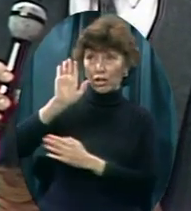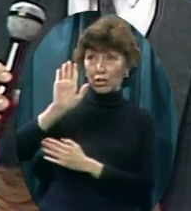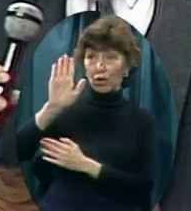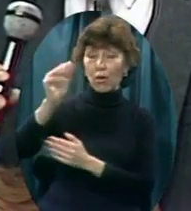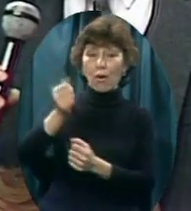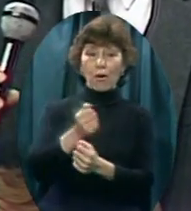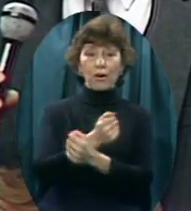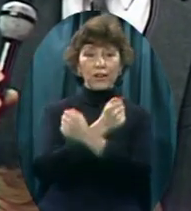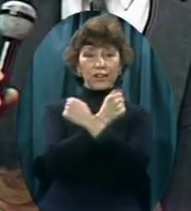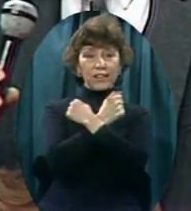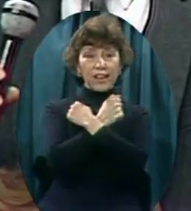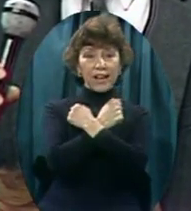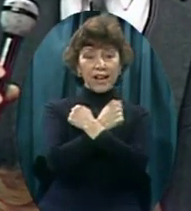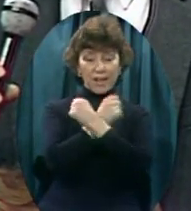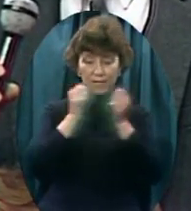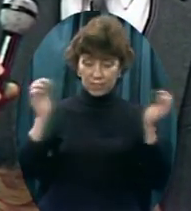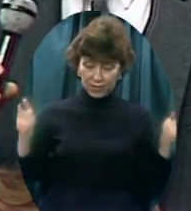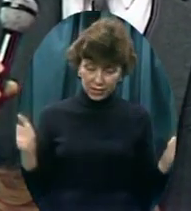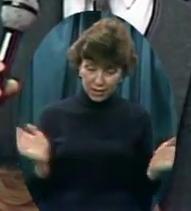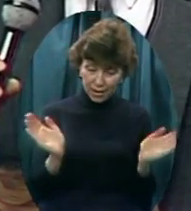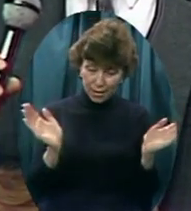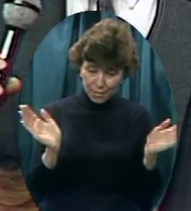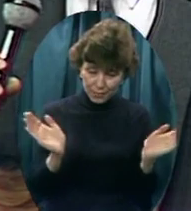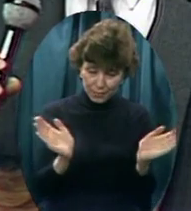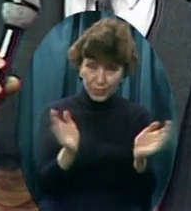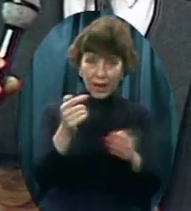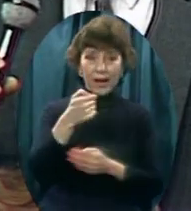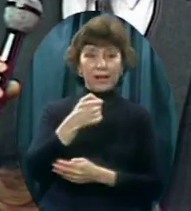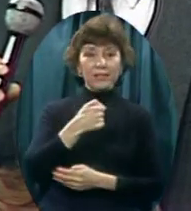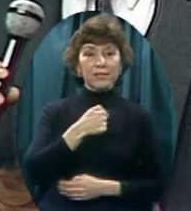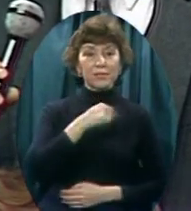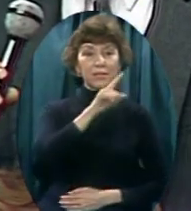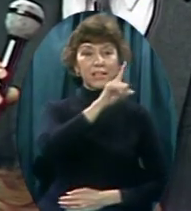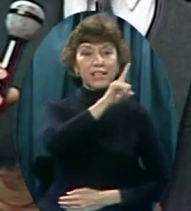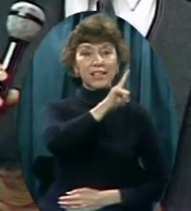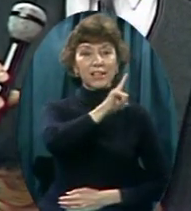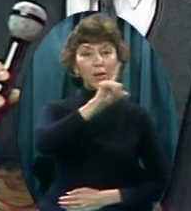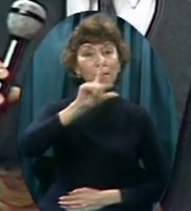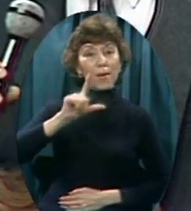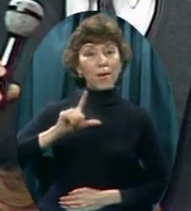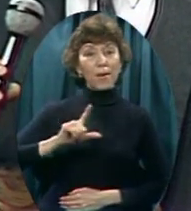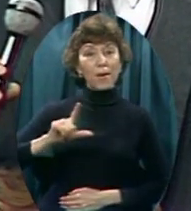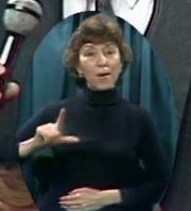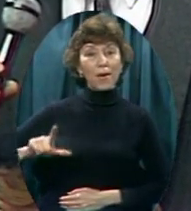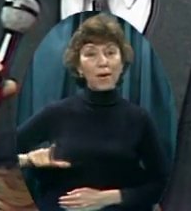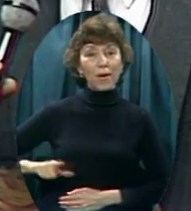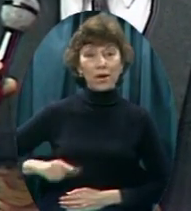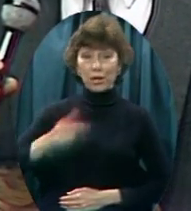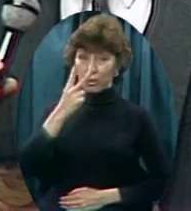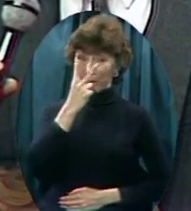compels me, Lord, to serve